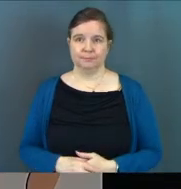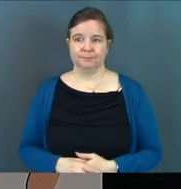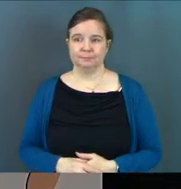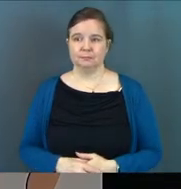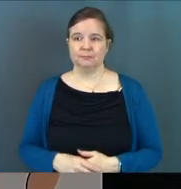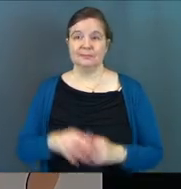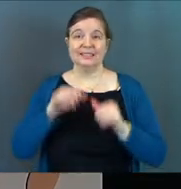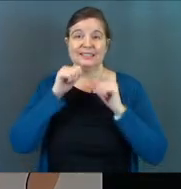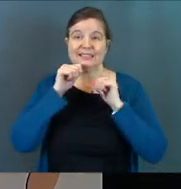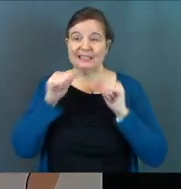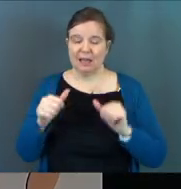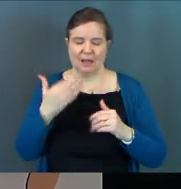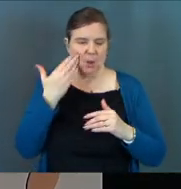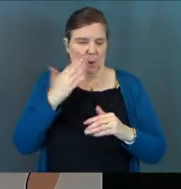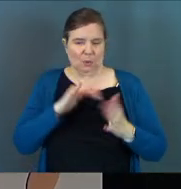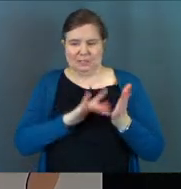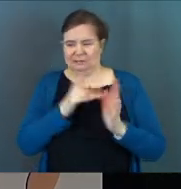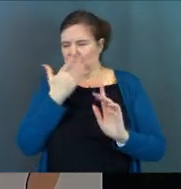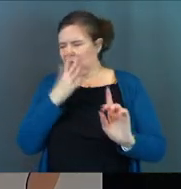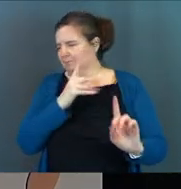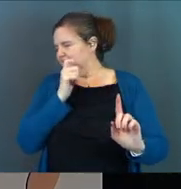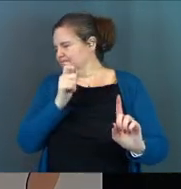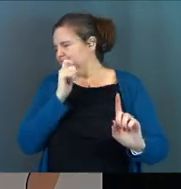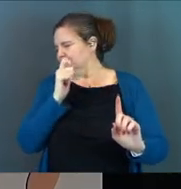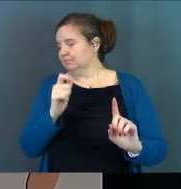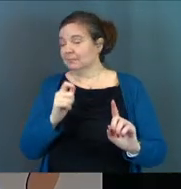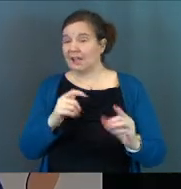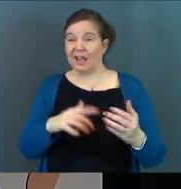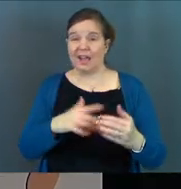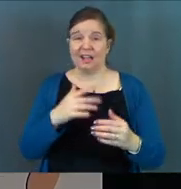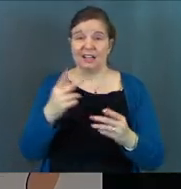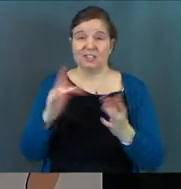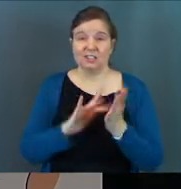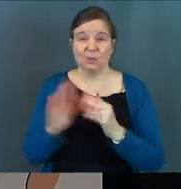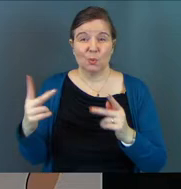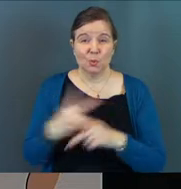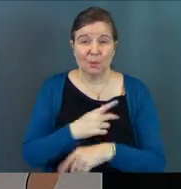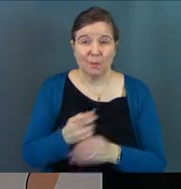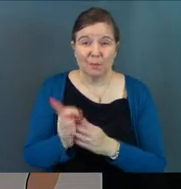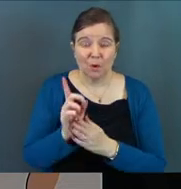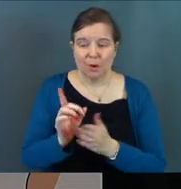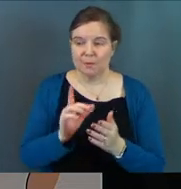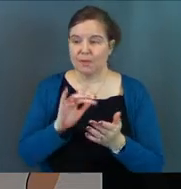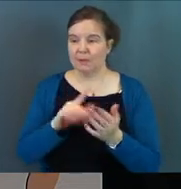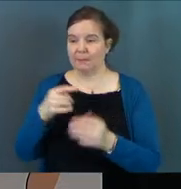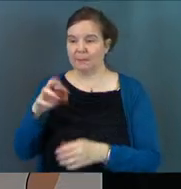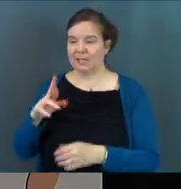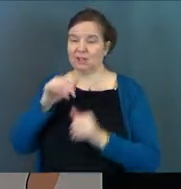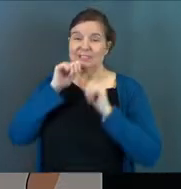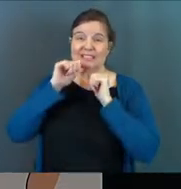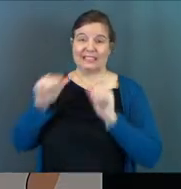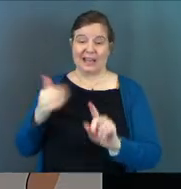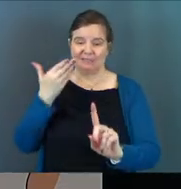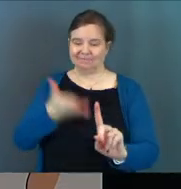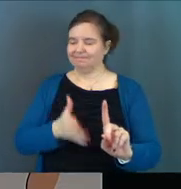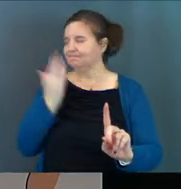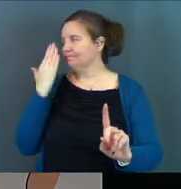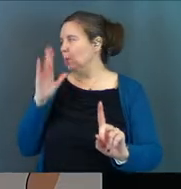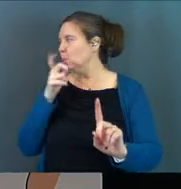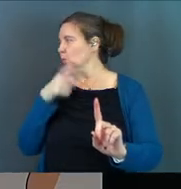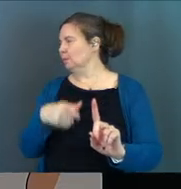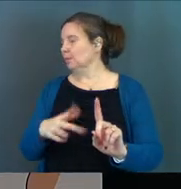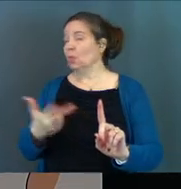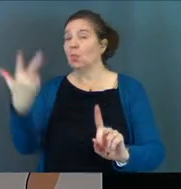He denies that he even knows Jesus. At Jesus' darkest moment, Peter denies that he even knows him three times.